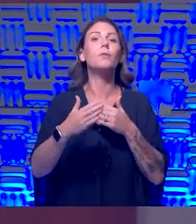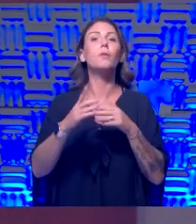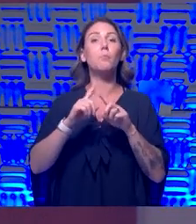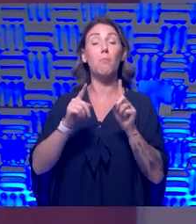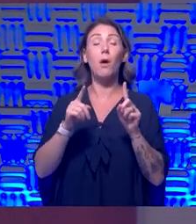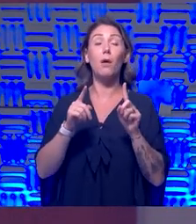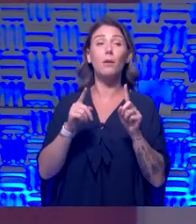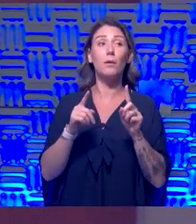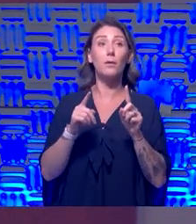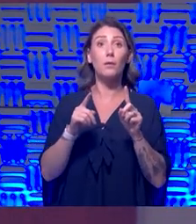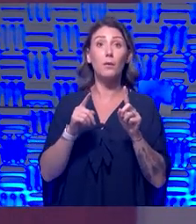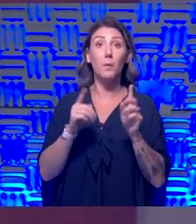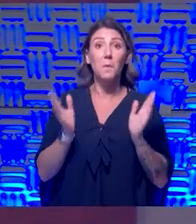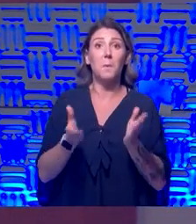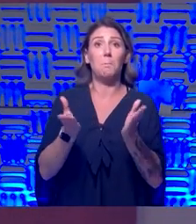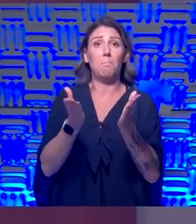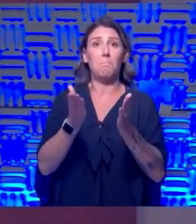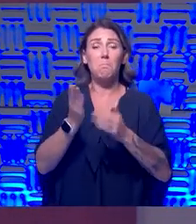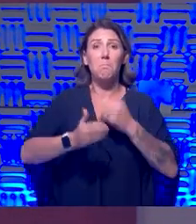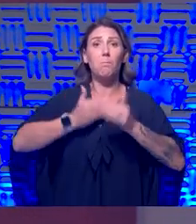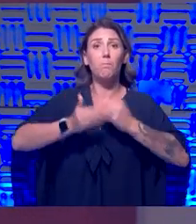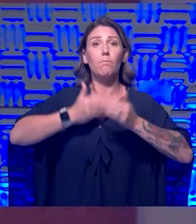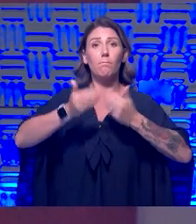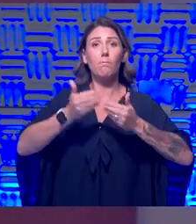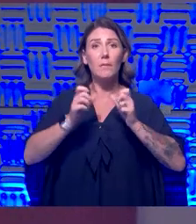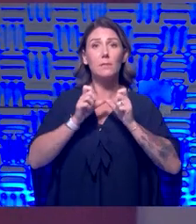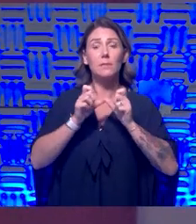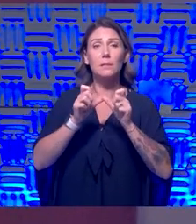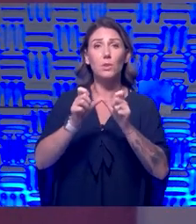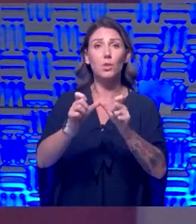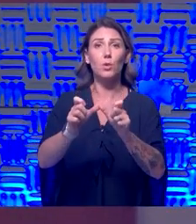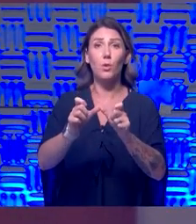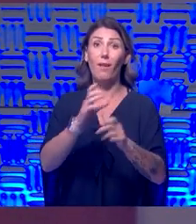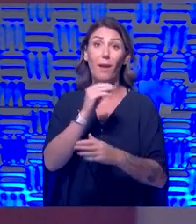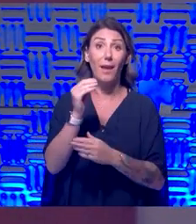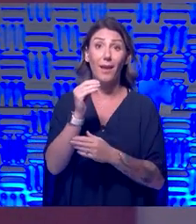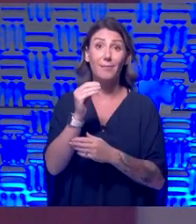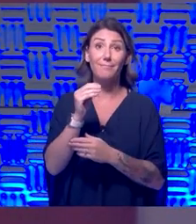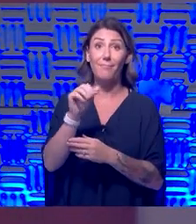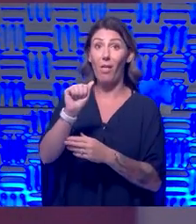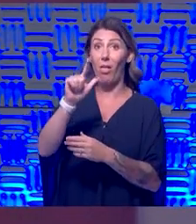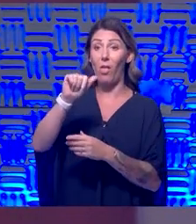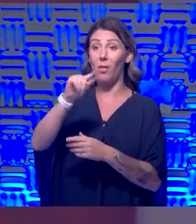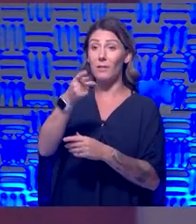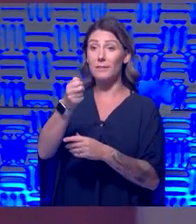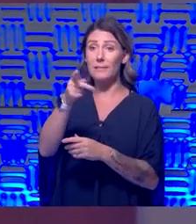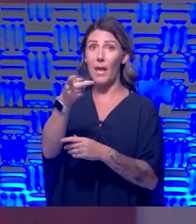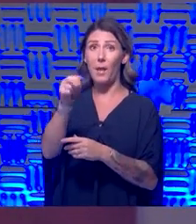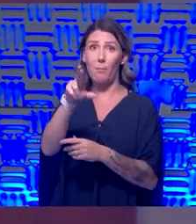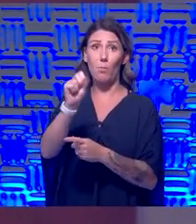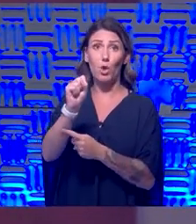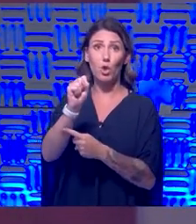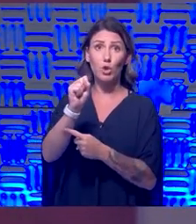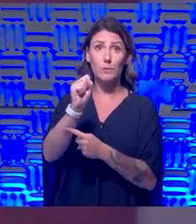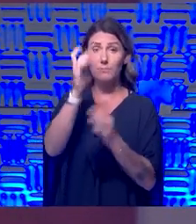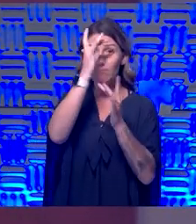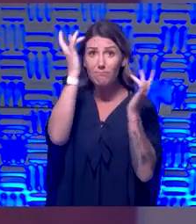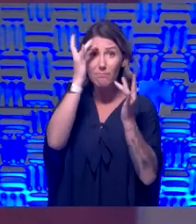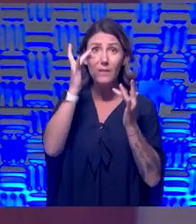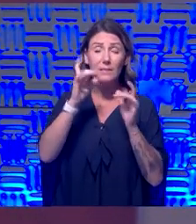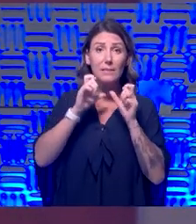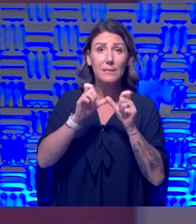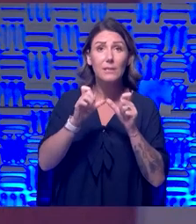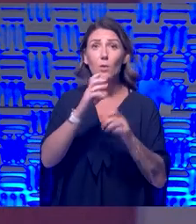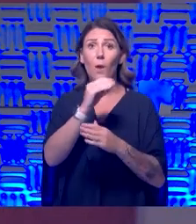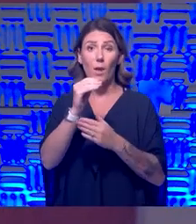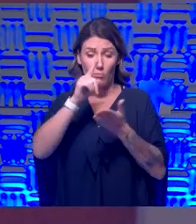you know, the, the momentum's continued and we're, we're, you know, Alzheimer's is continuing and our research is continuing and now we're back and